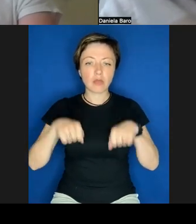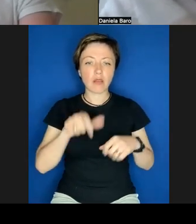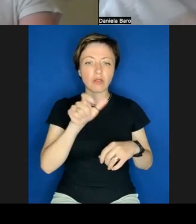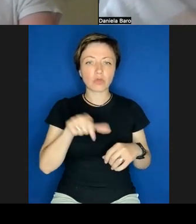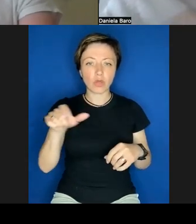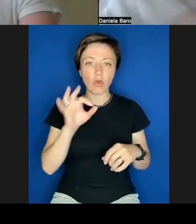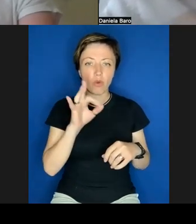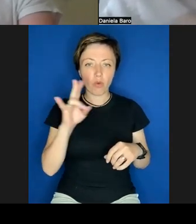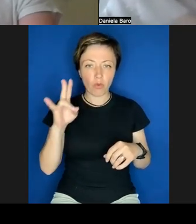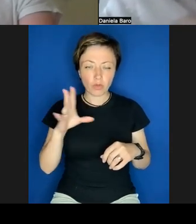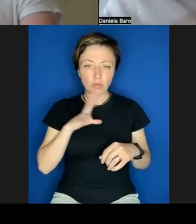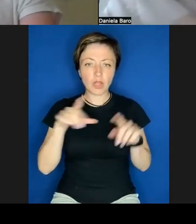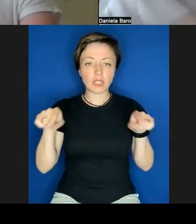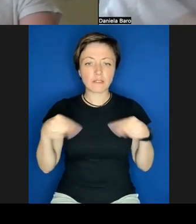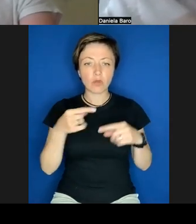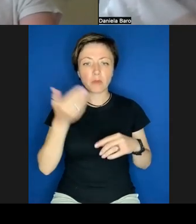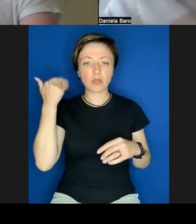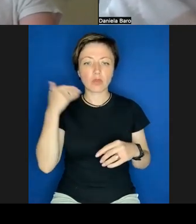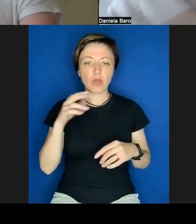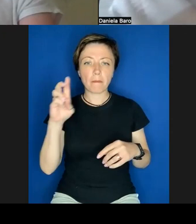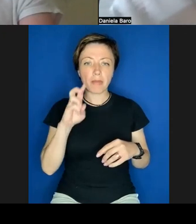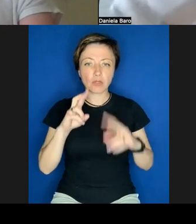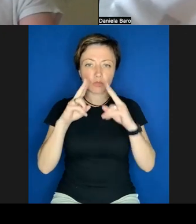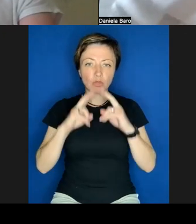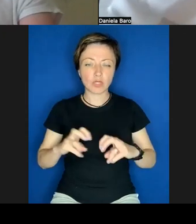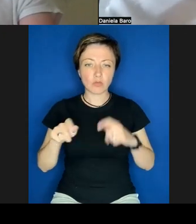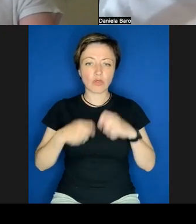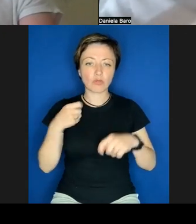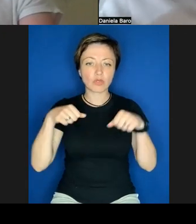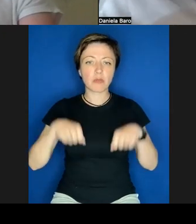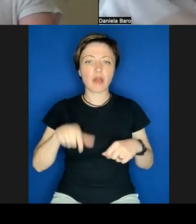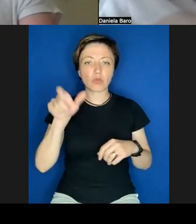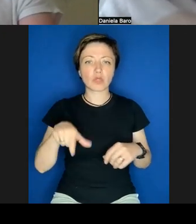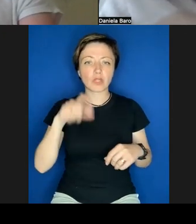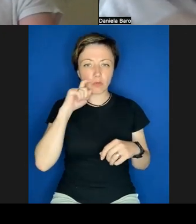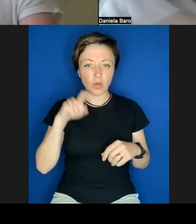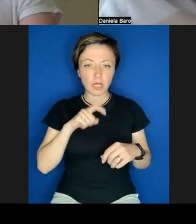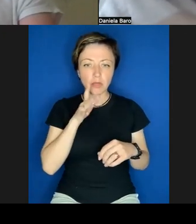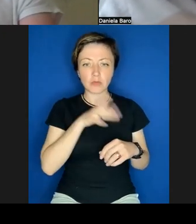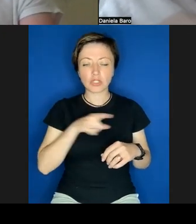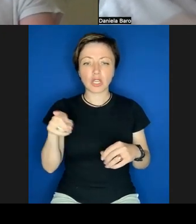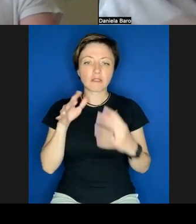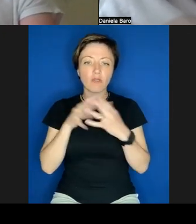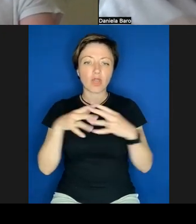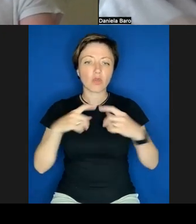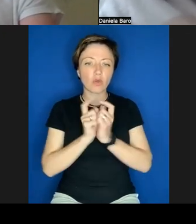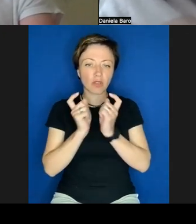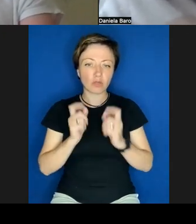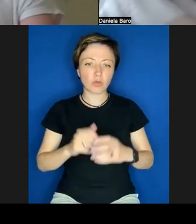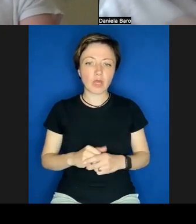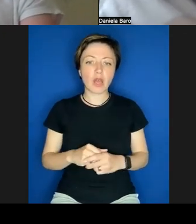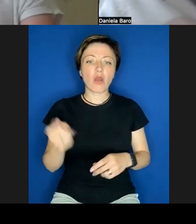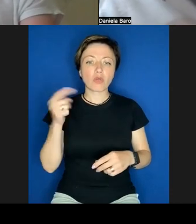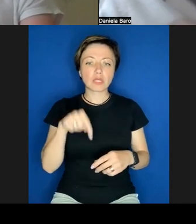violations in Ukraine during the armed conflict. So as child rights specialist, I'm looking at the transfers of